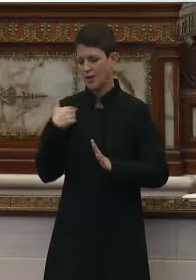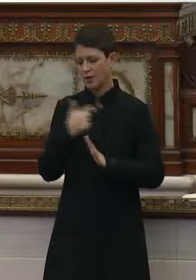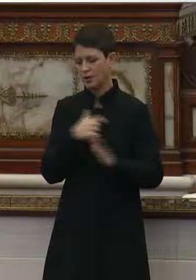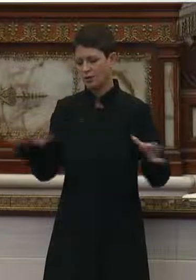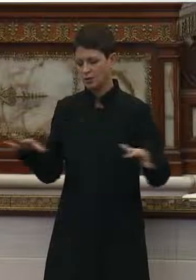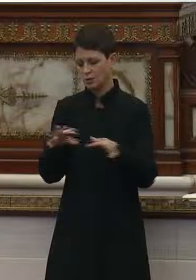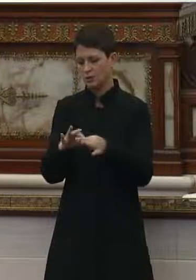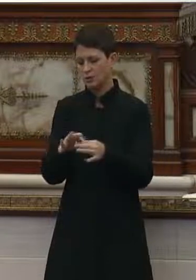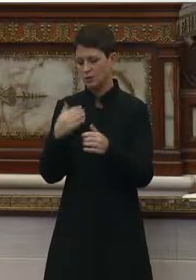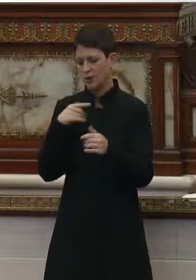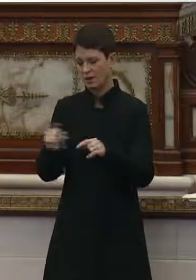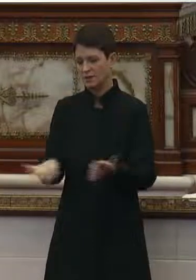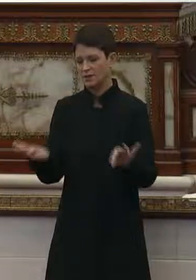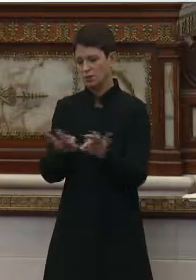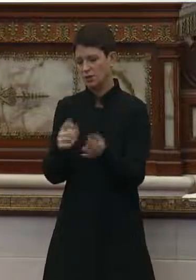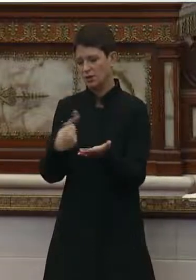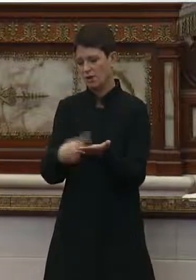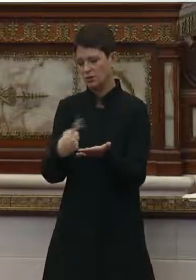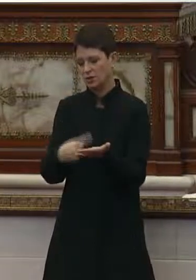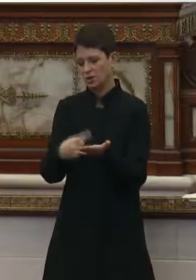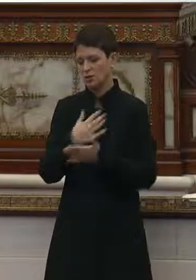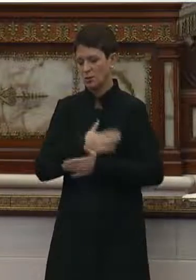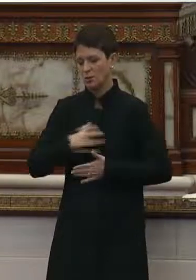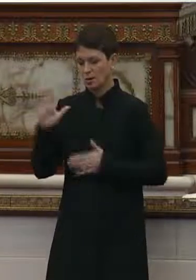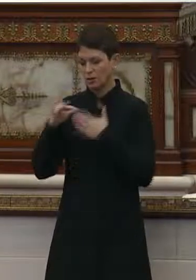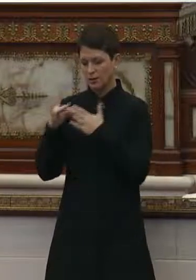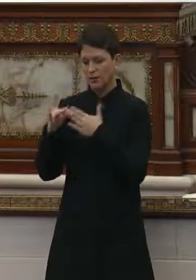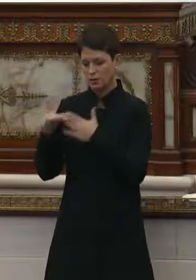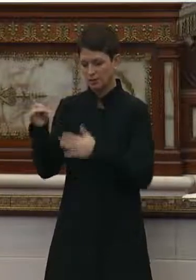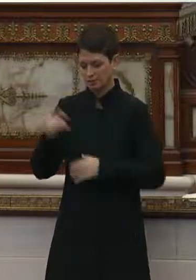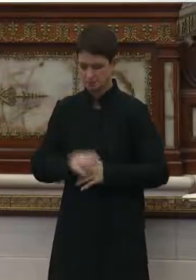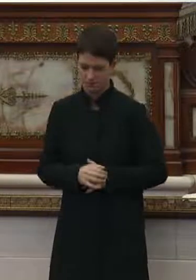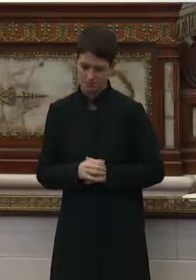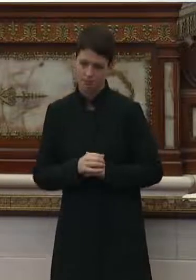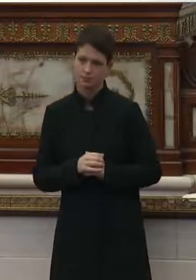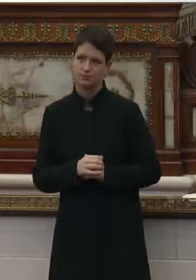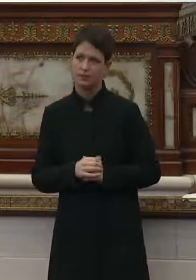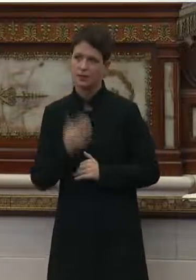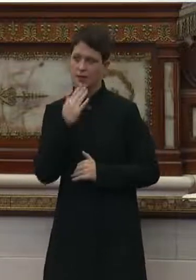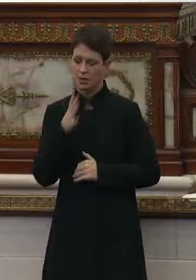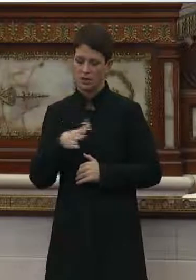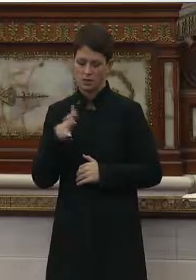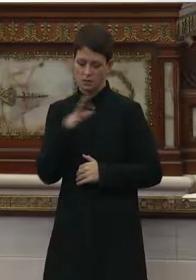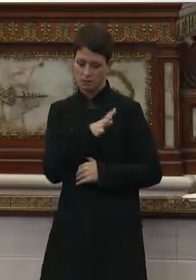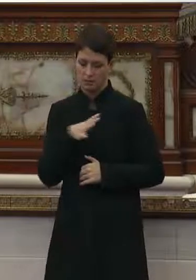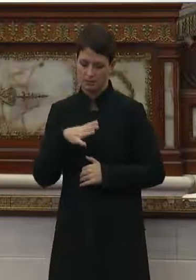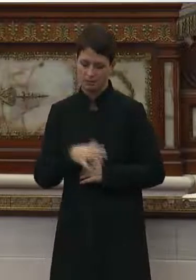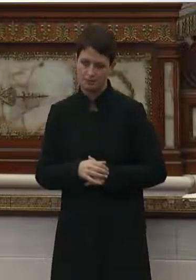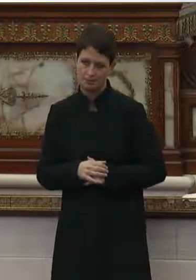to convene to have this important conversation. We appreciate your leadership. Thank you, Councilman.